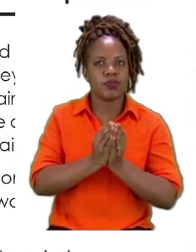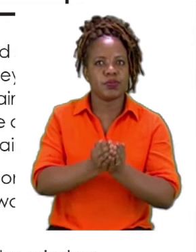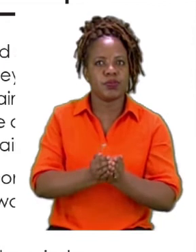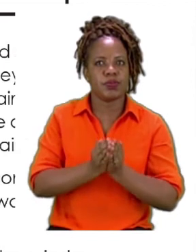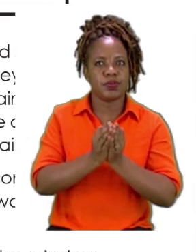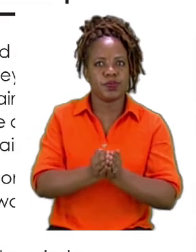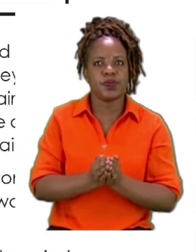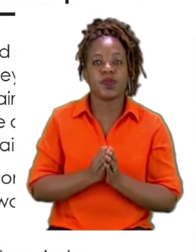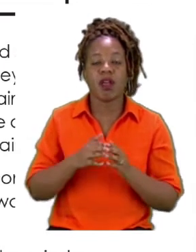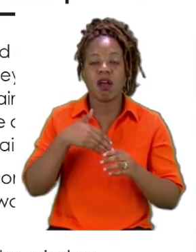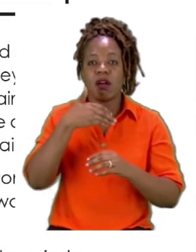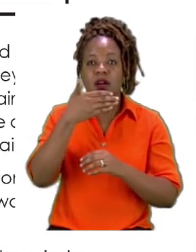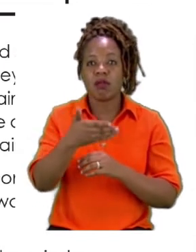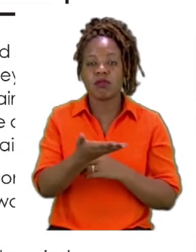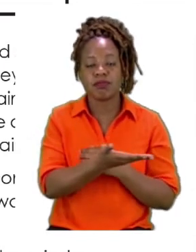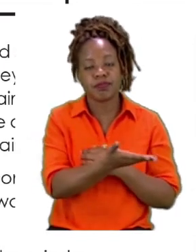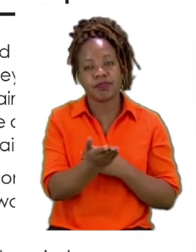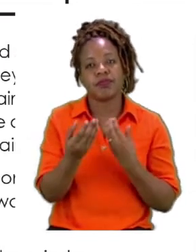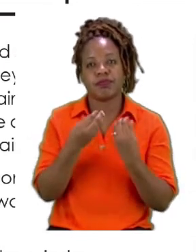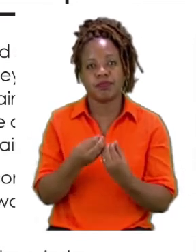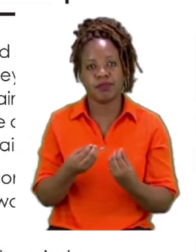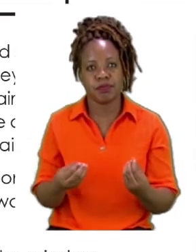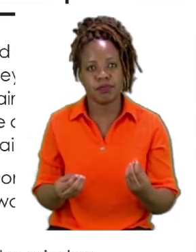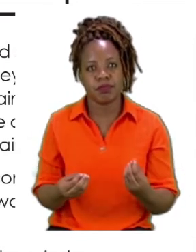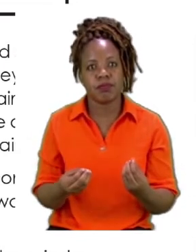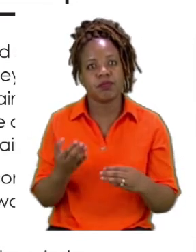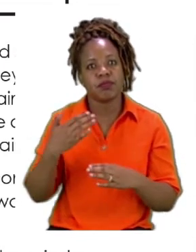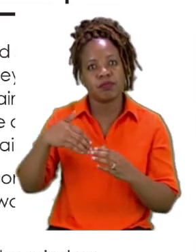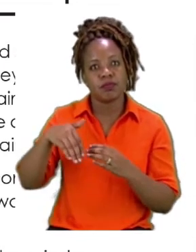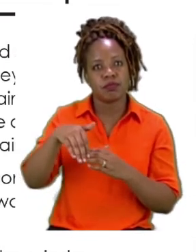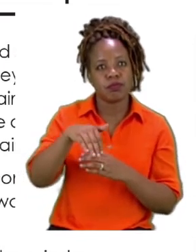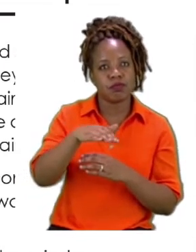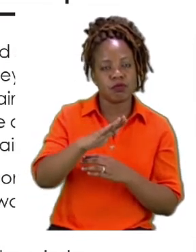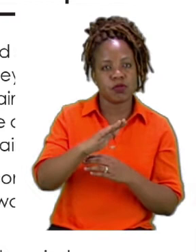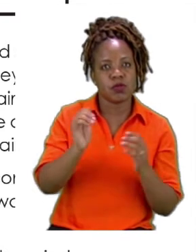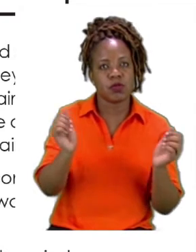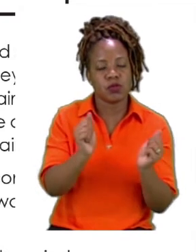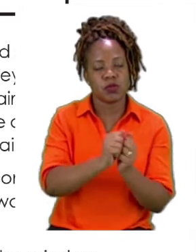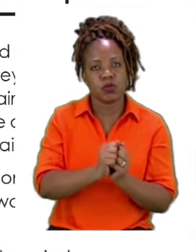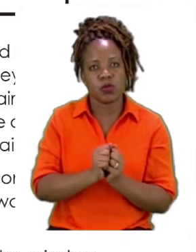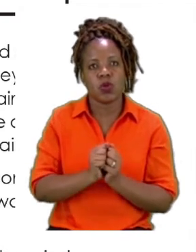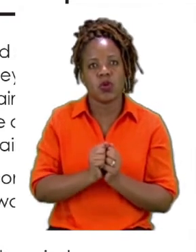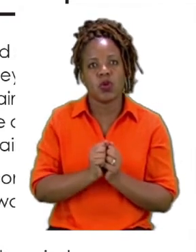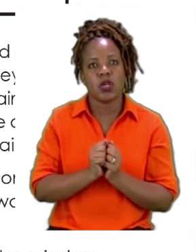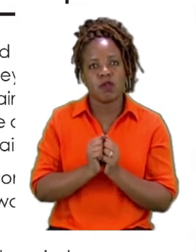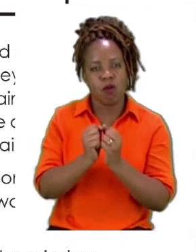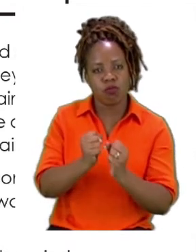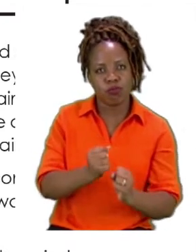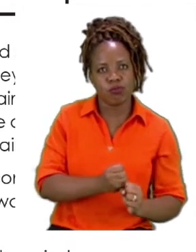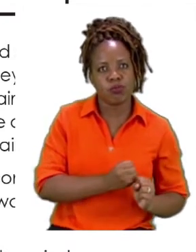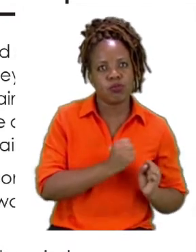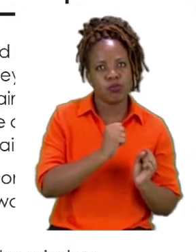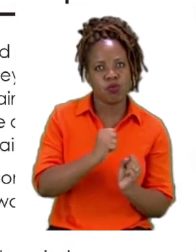After that, all the children will go with the canoe to a small farm